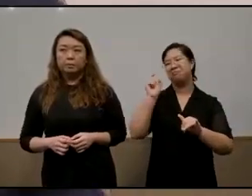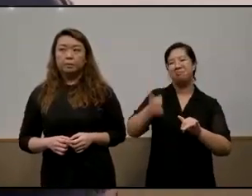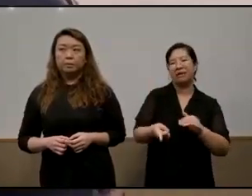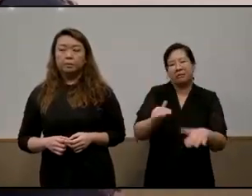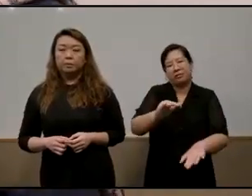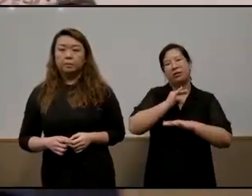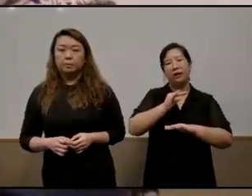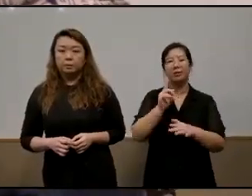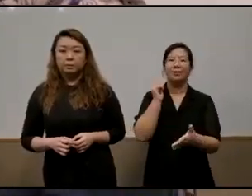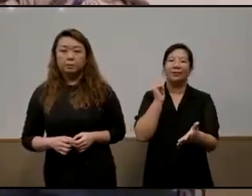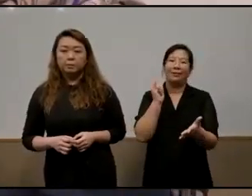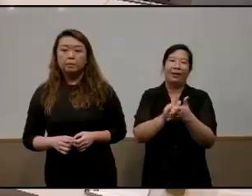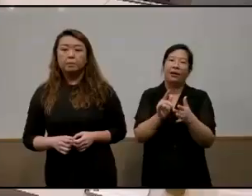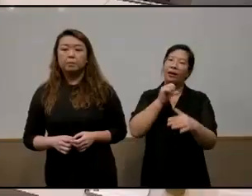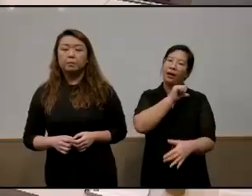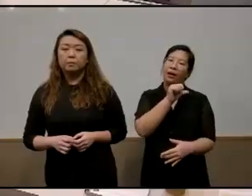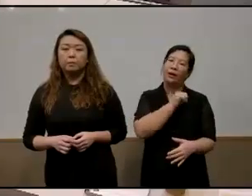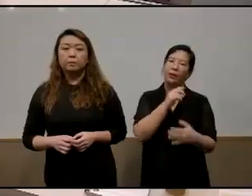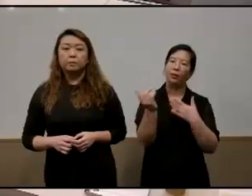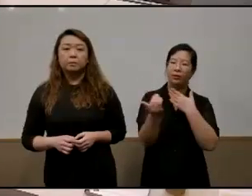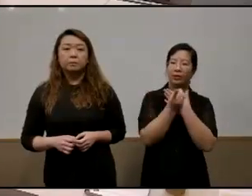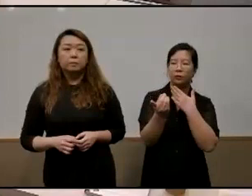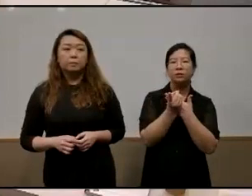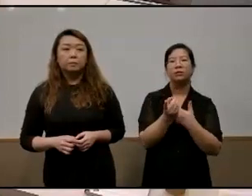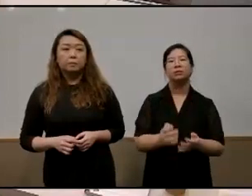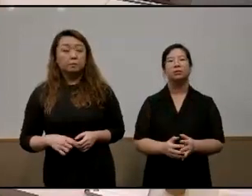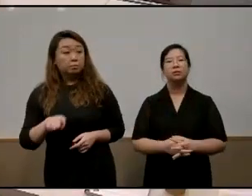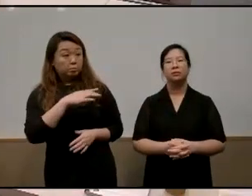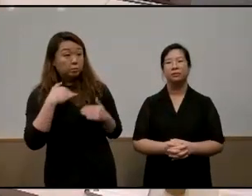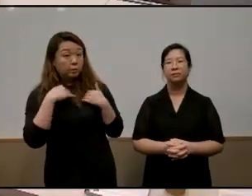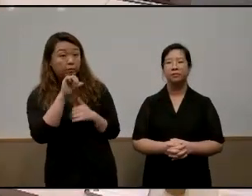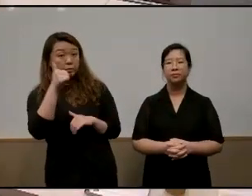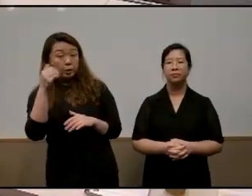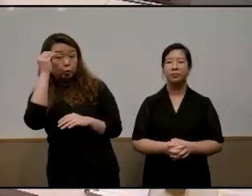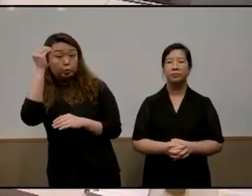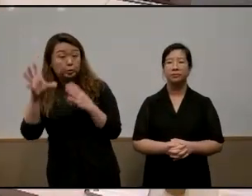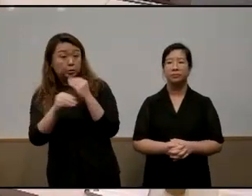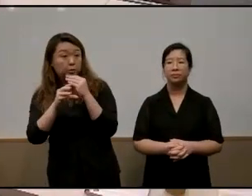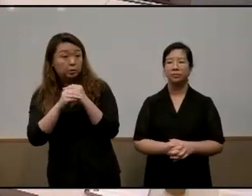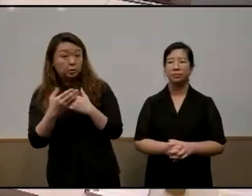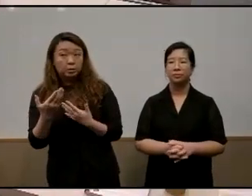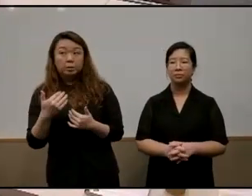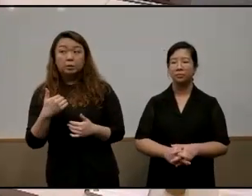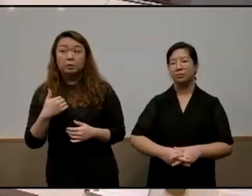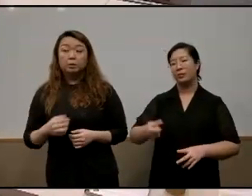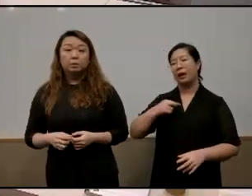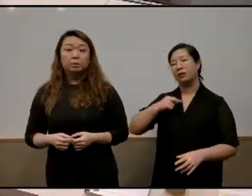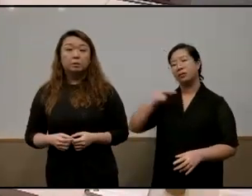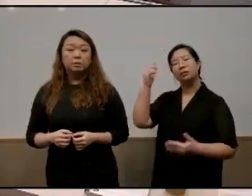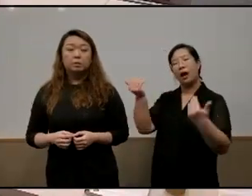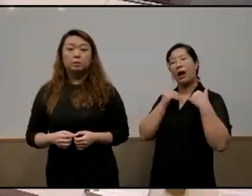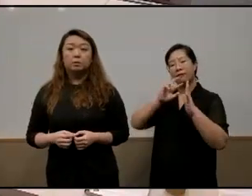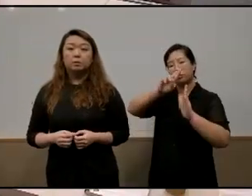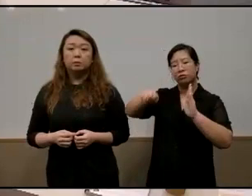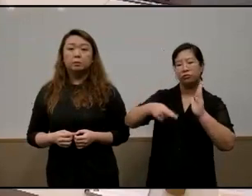that attitude is really really quite dangerous do we have any other opinions to add on that before i move to the i think there is a role for the